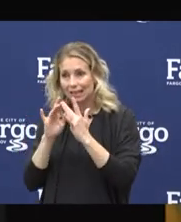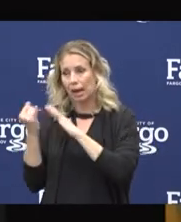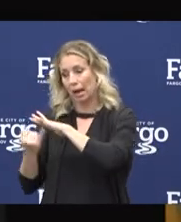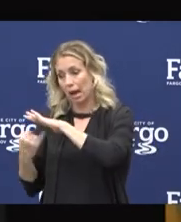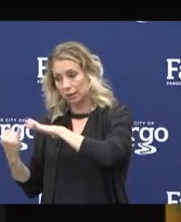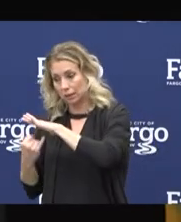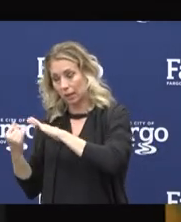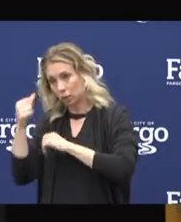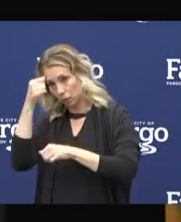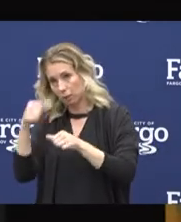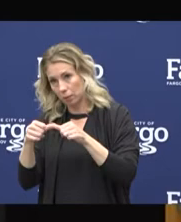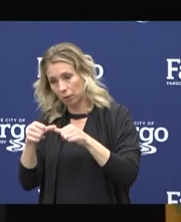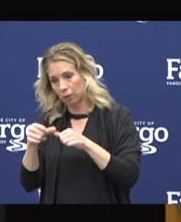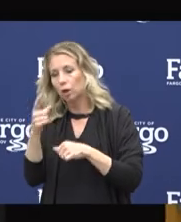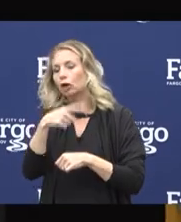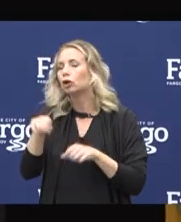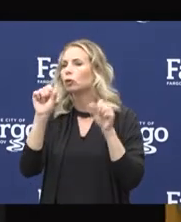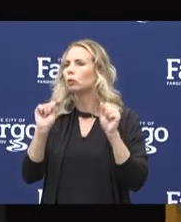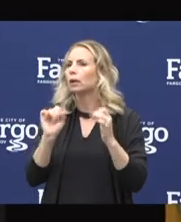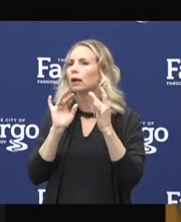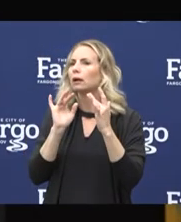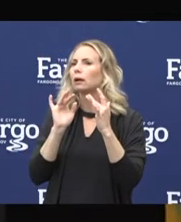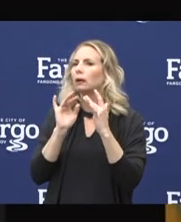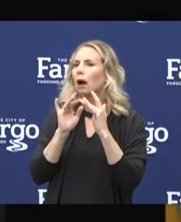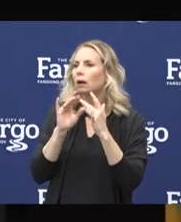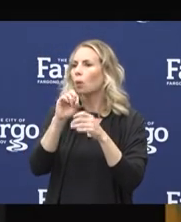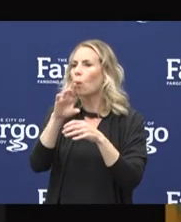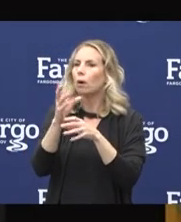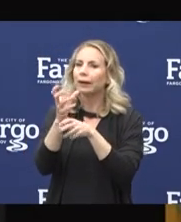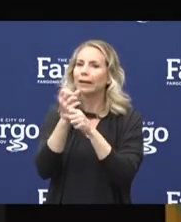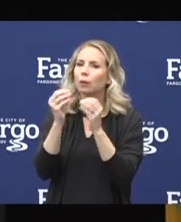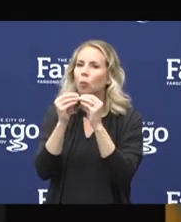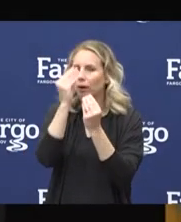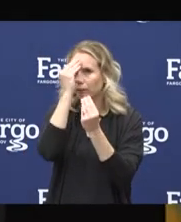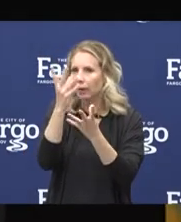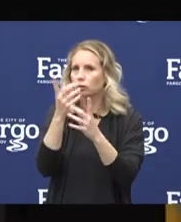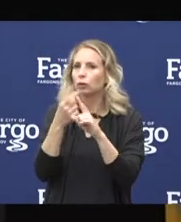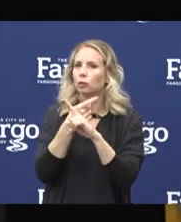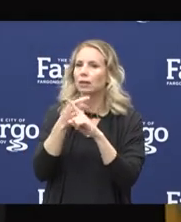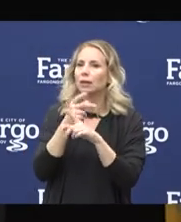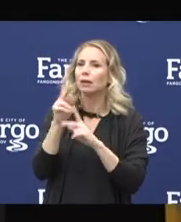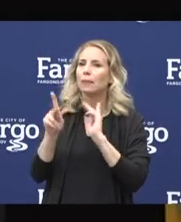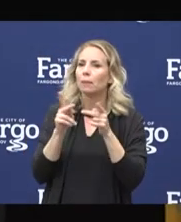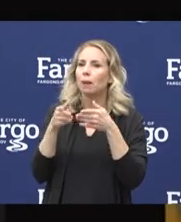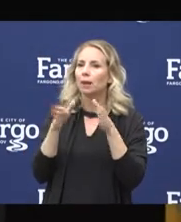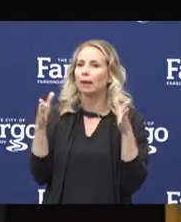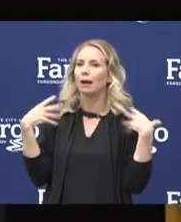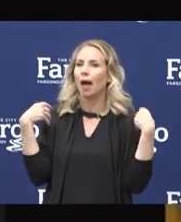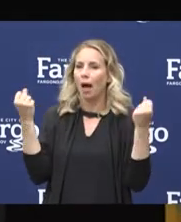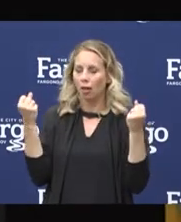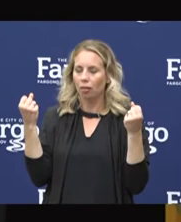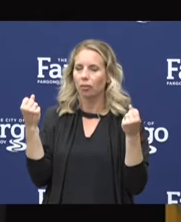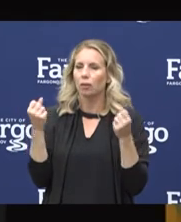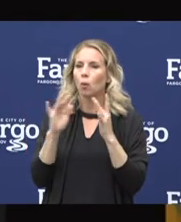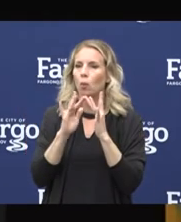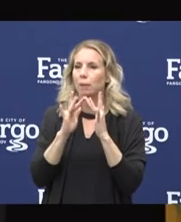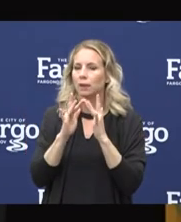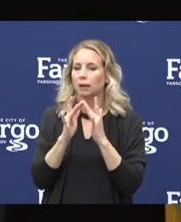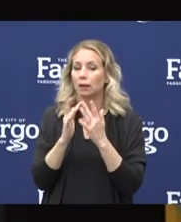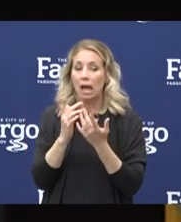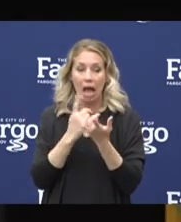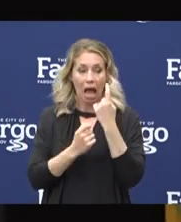get more information by going to that website at public health. Ask your questions. We'll return your calls.